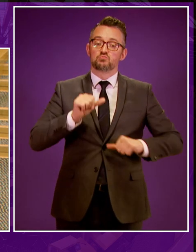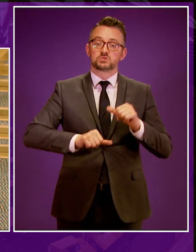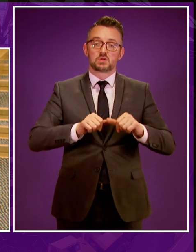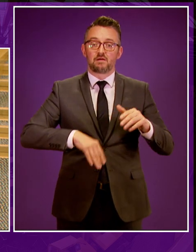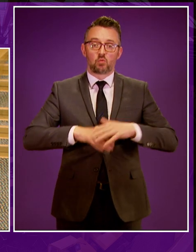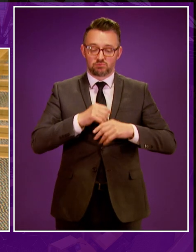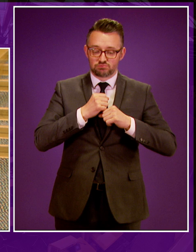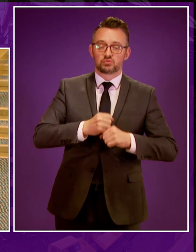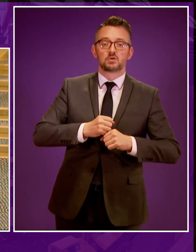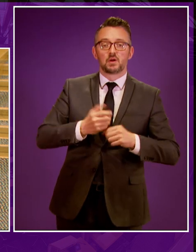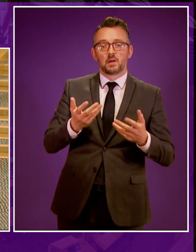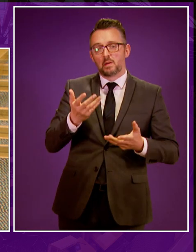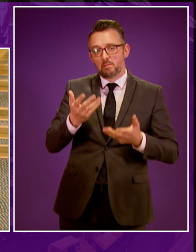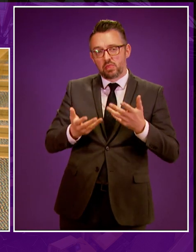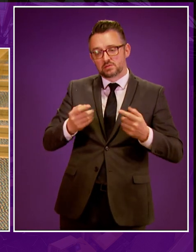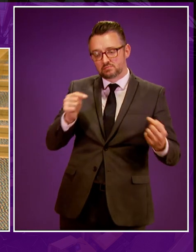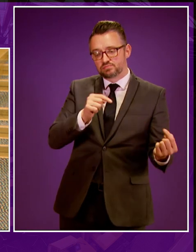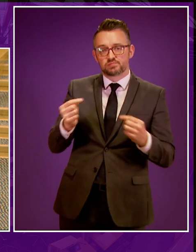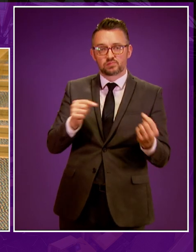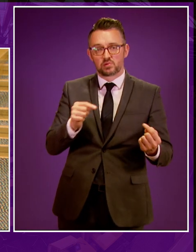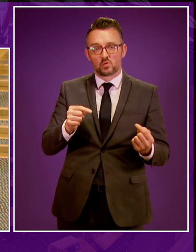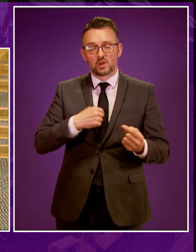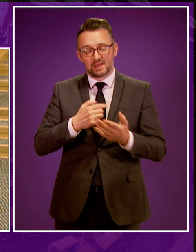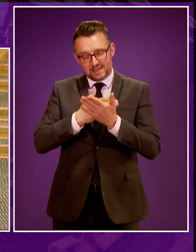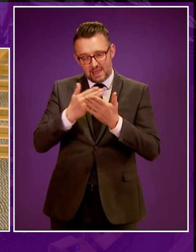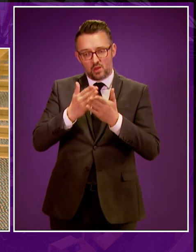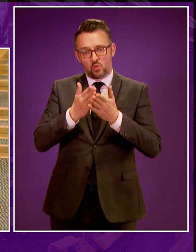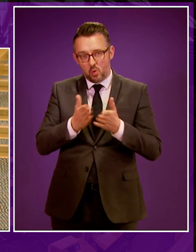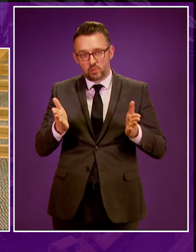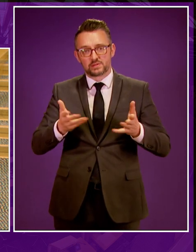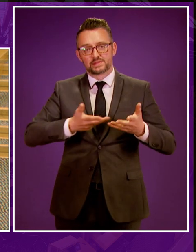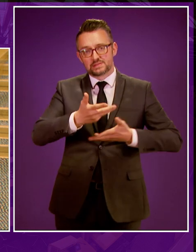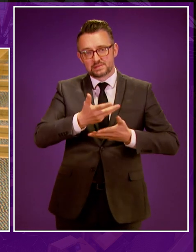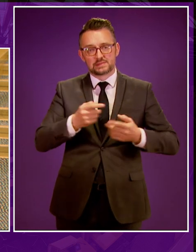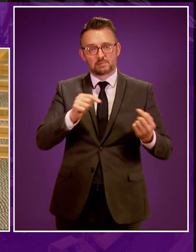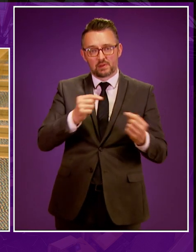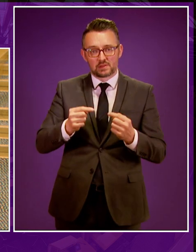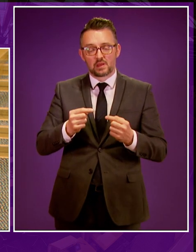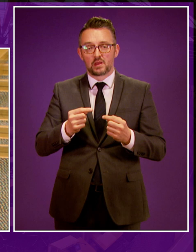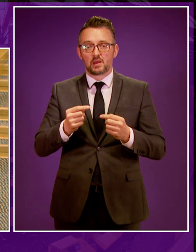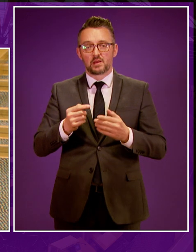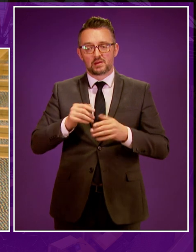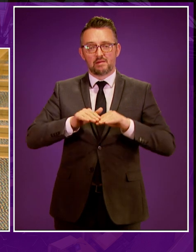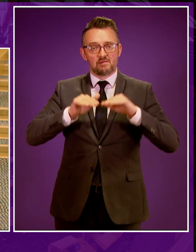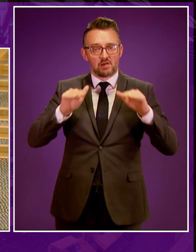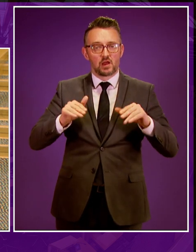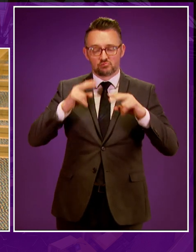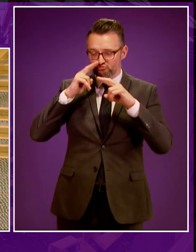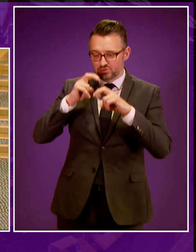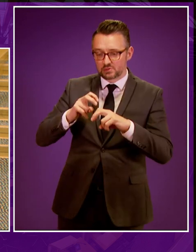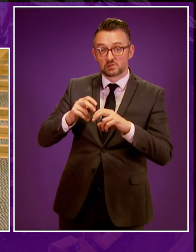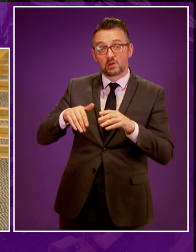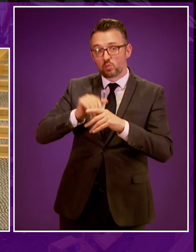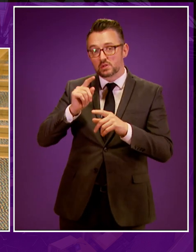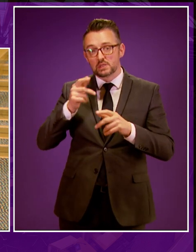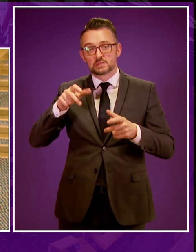we've fully committed, as I say, to a balanced, informed debate. We've clearly and transparently sought out and made publicly available impartial, independent research evidence, including